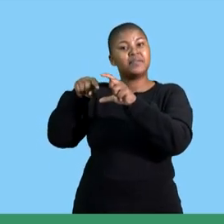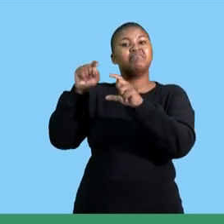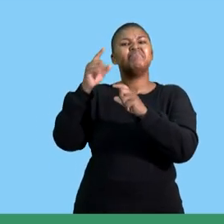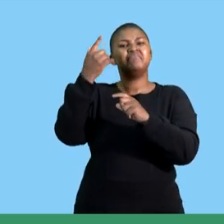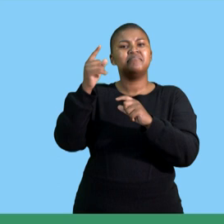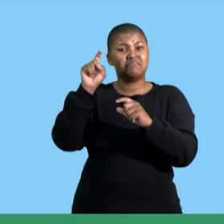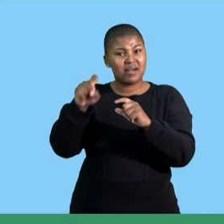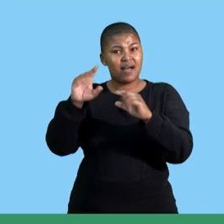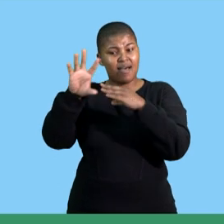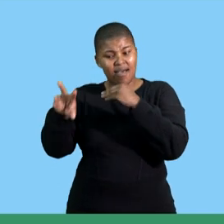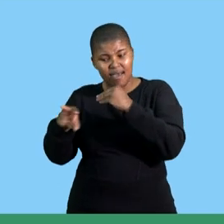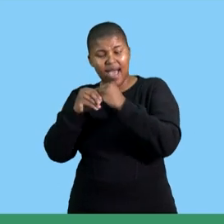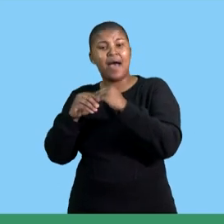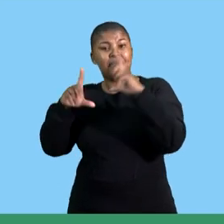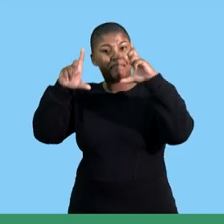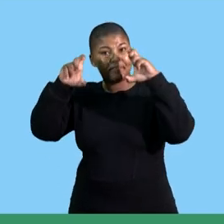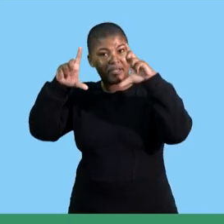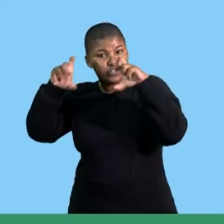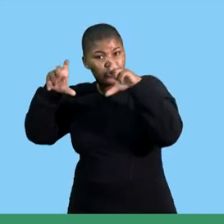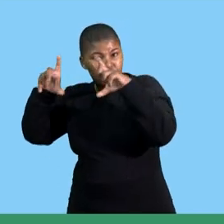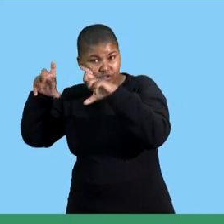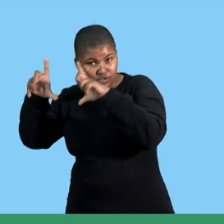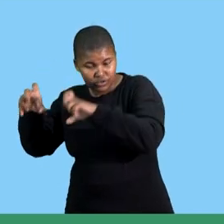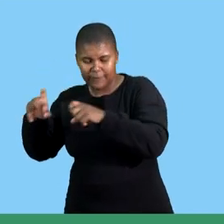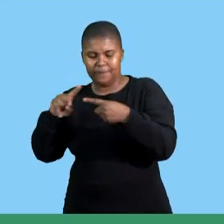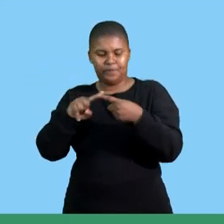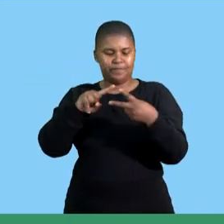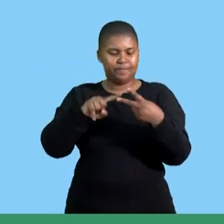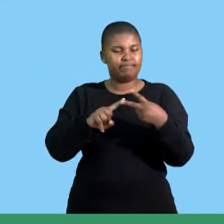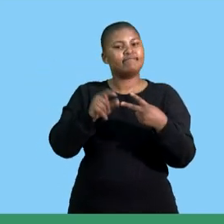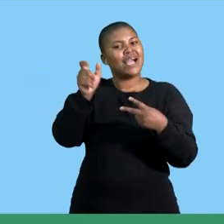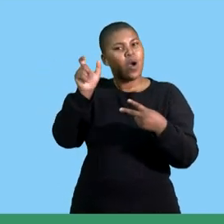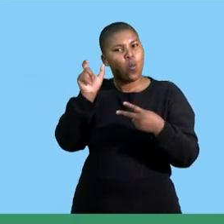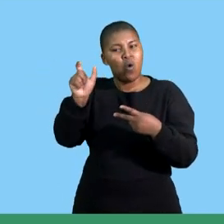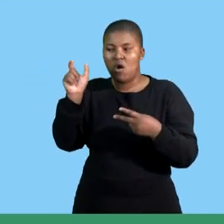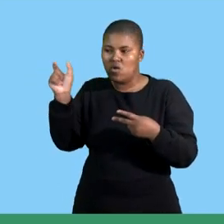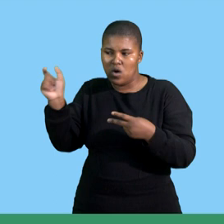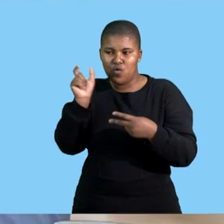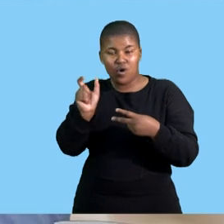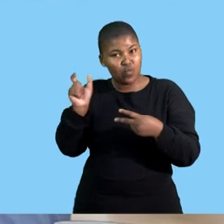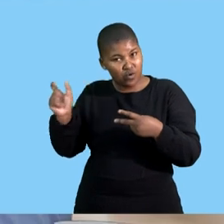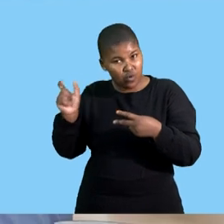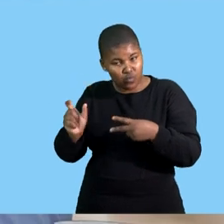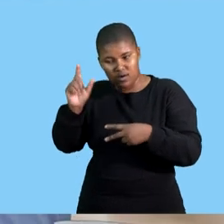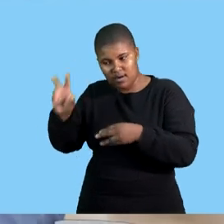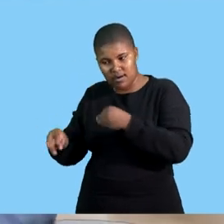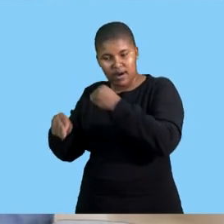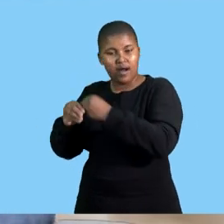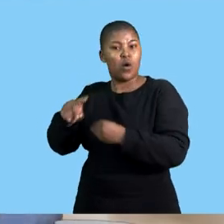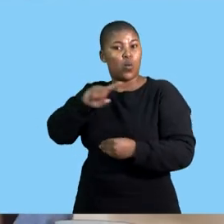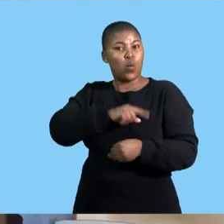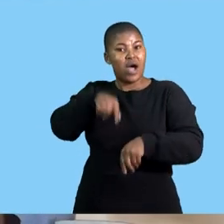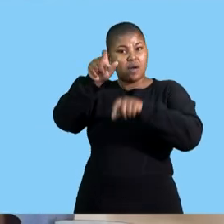so the flyer must not only contain images it also needs to have words so that a person can be able to lead and understand